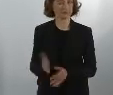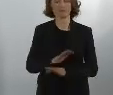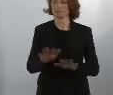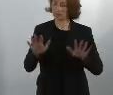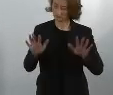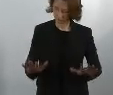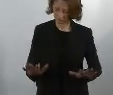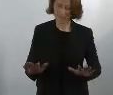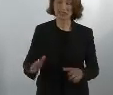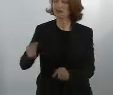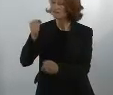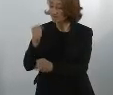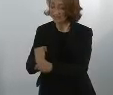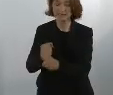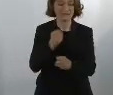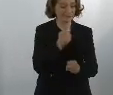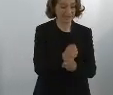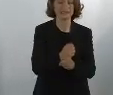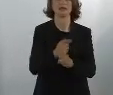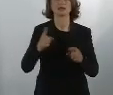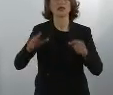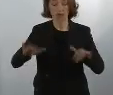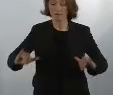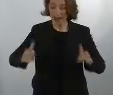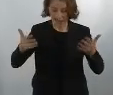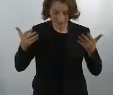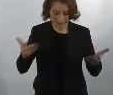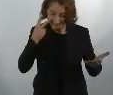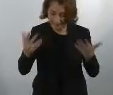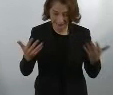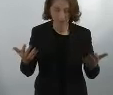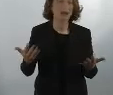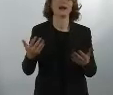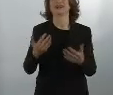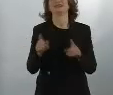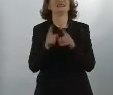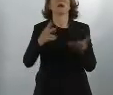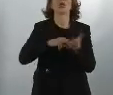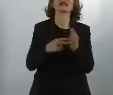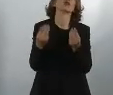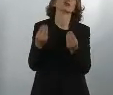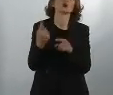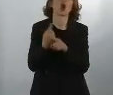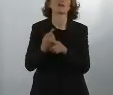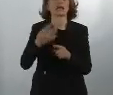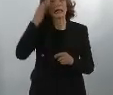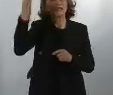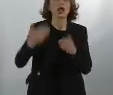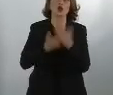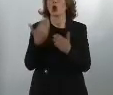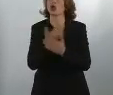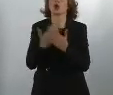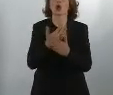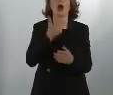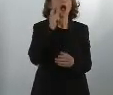yet been fully implemented. We still have to breathe life into that. And sometimes it's a characteristic feature of politics that